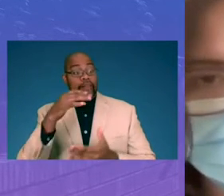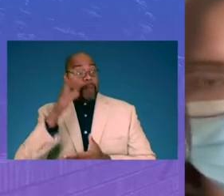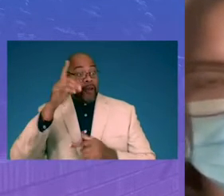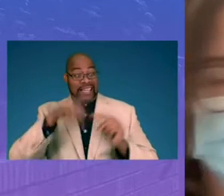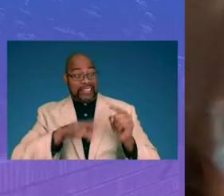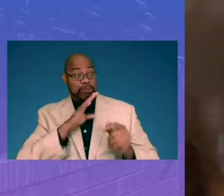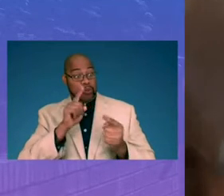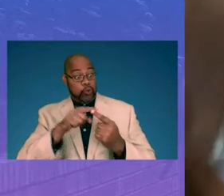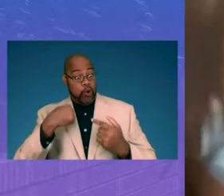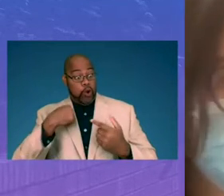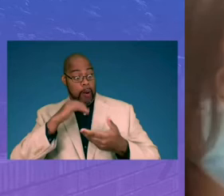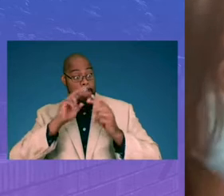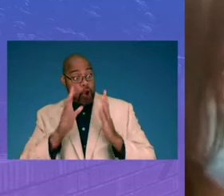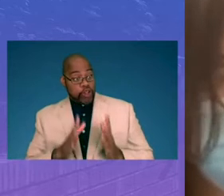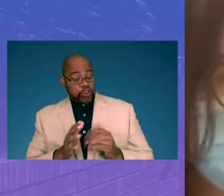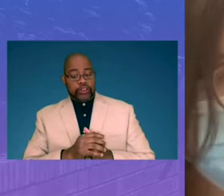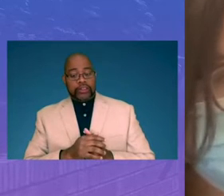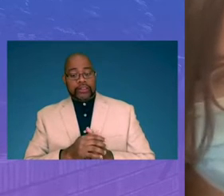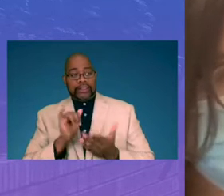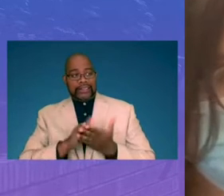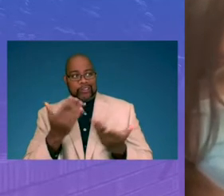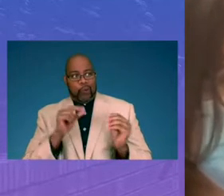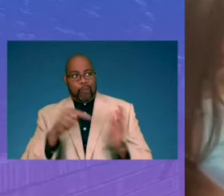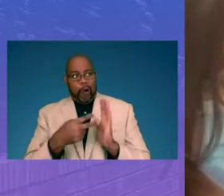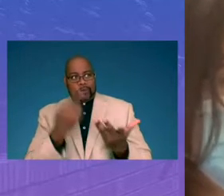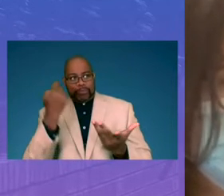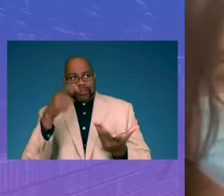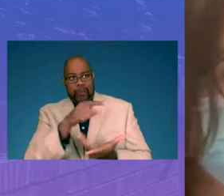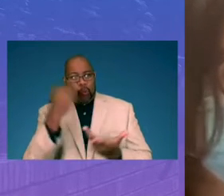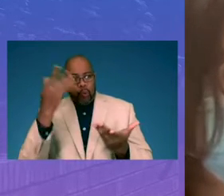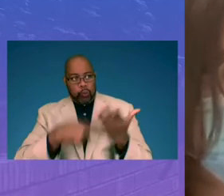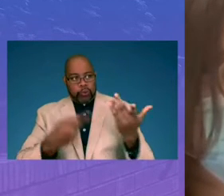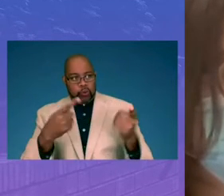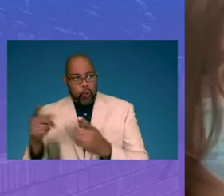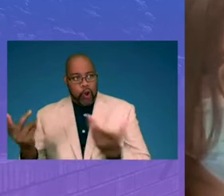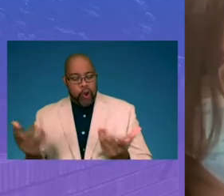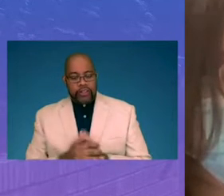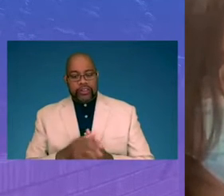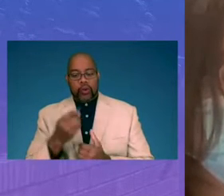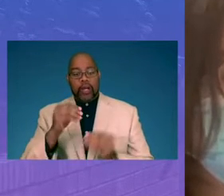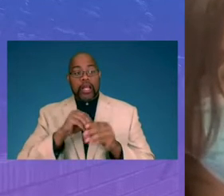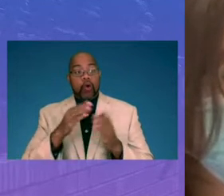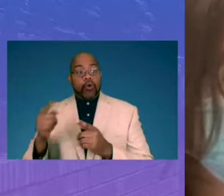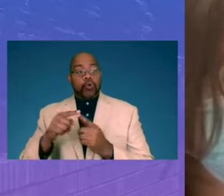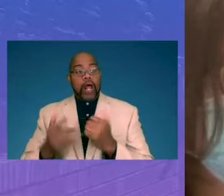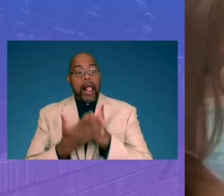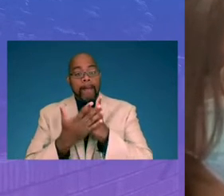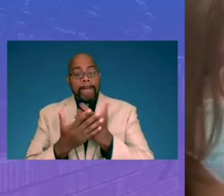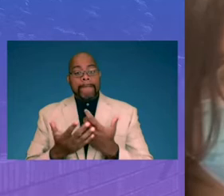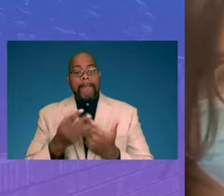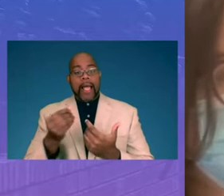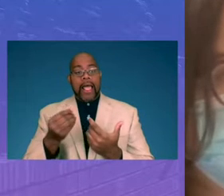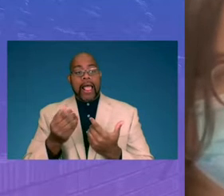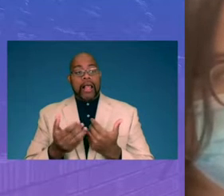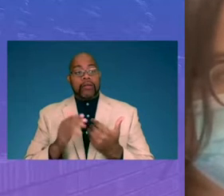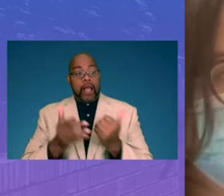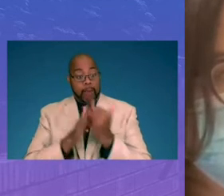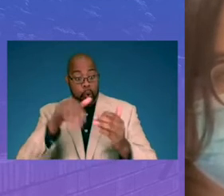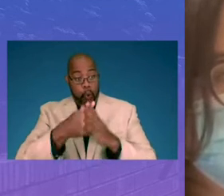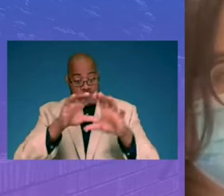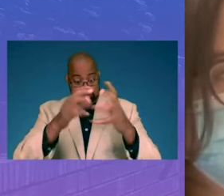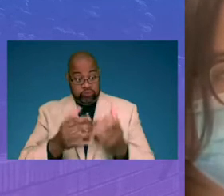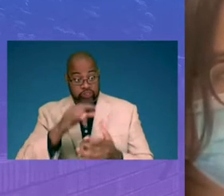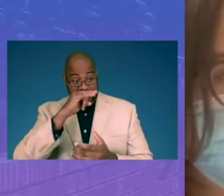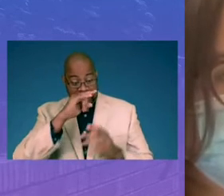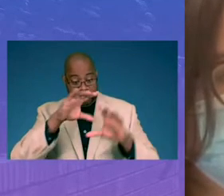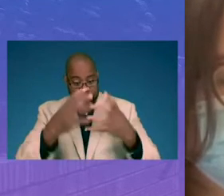to our partners, it kind of serves no purpose because they won't know what's going on. So, in order to help and assist the whole child, we need everybody